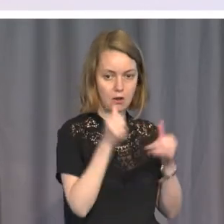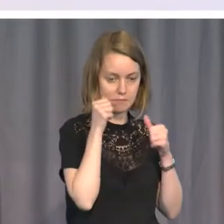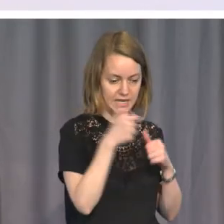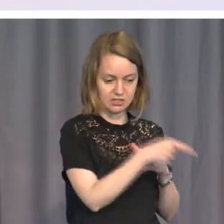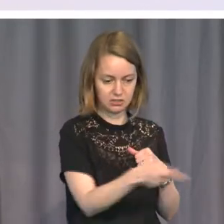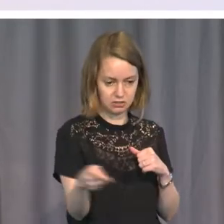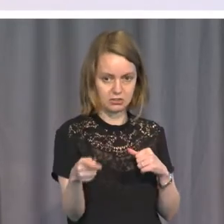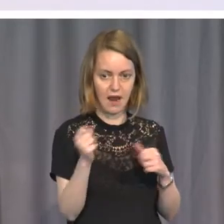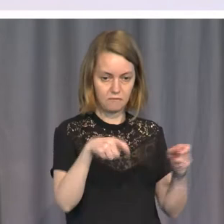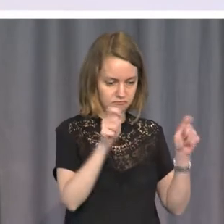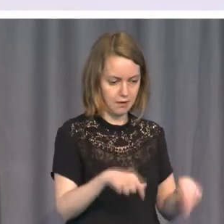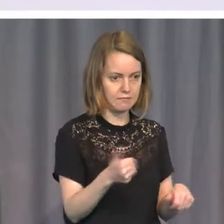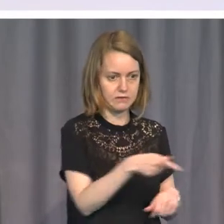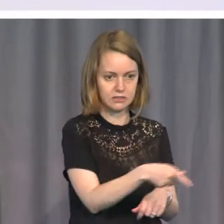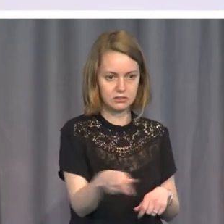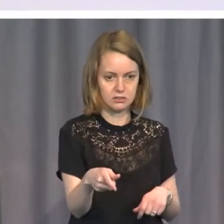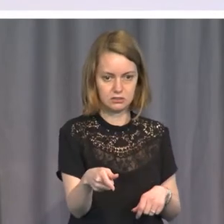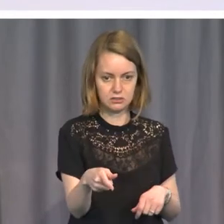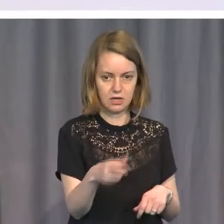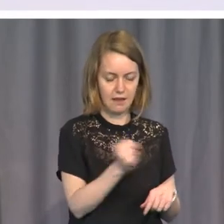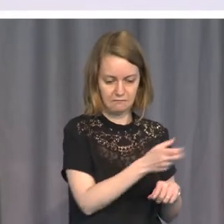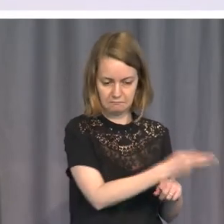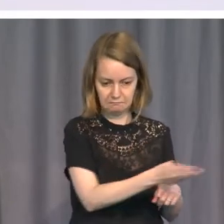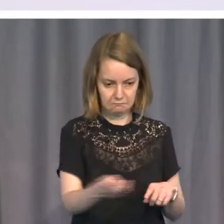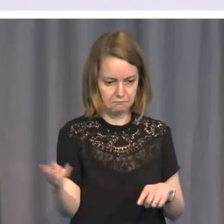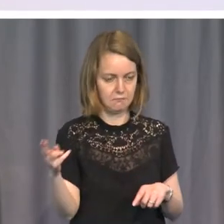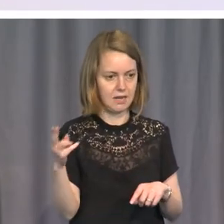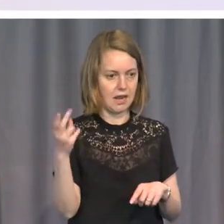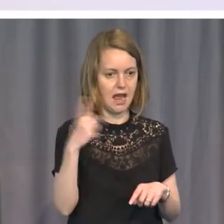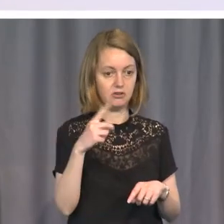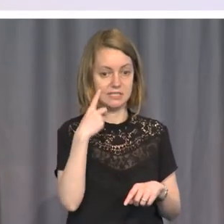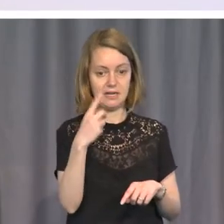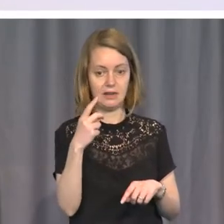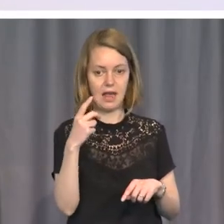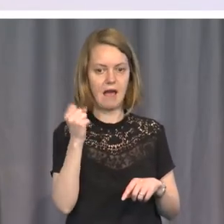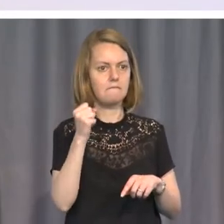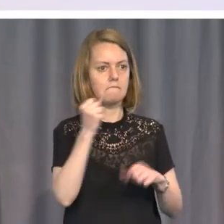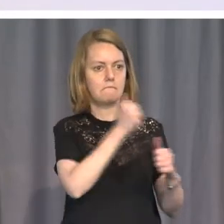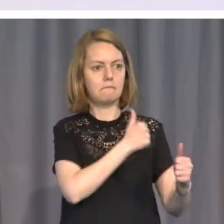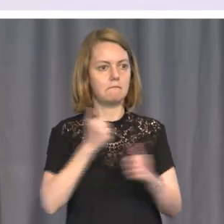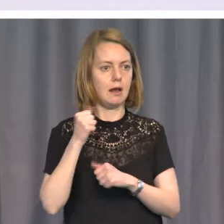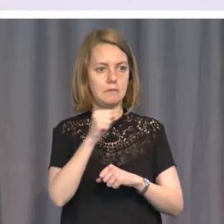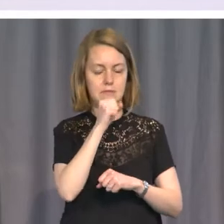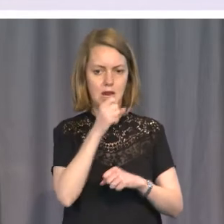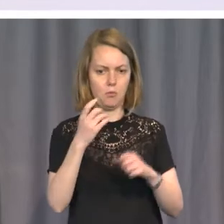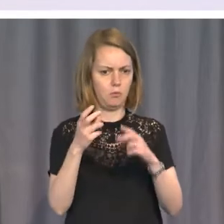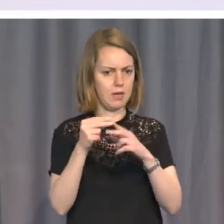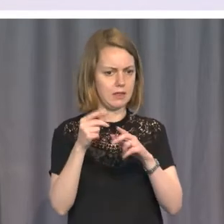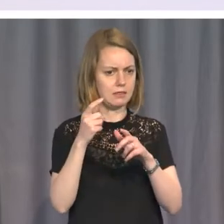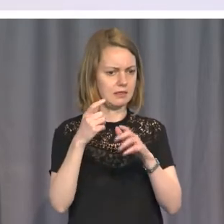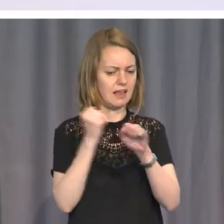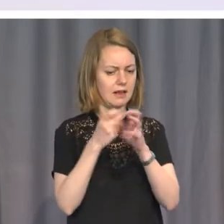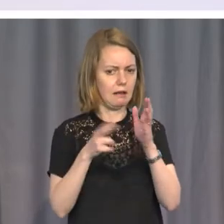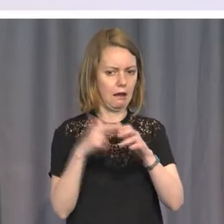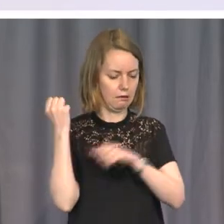lived lines of captives being beaten over the head with rifle butts, and then shot where they